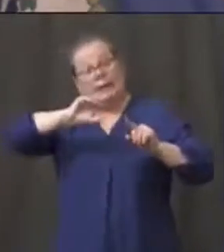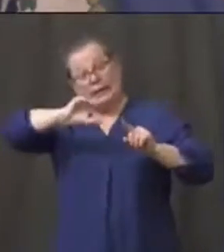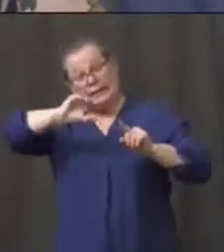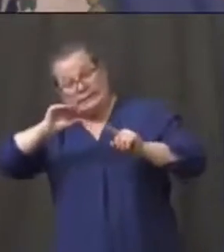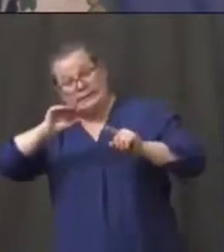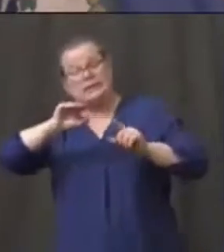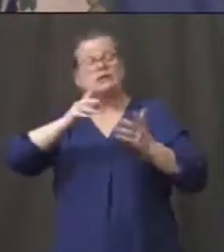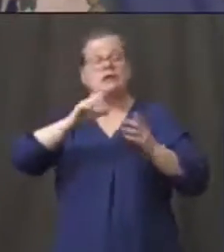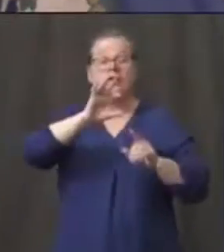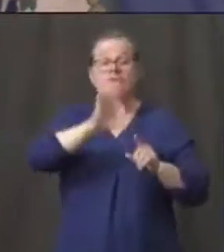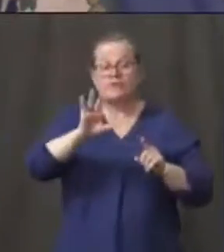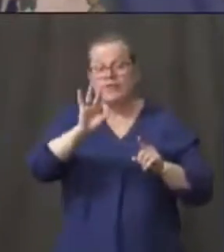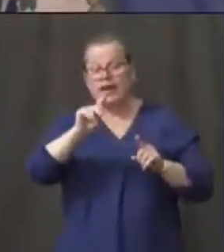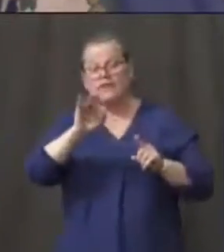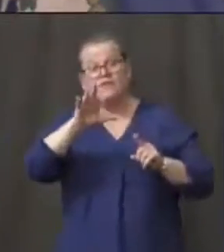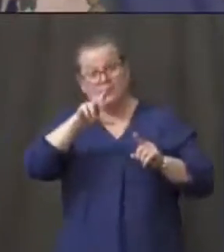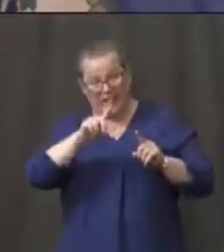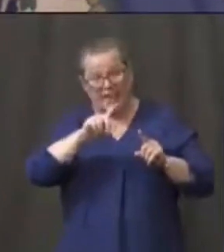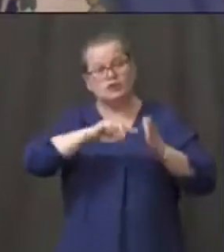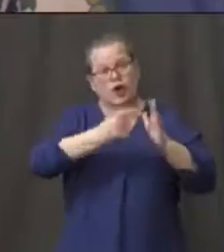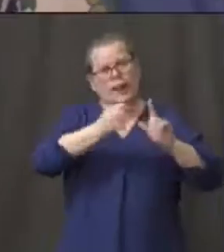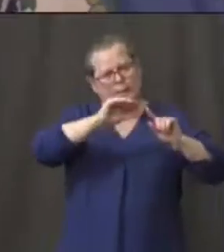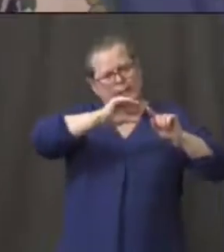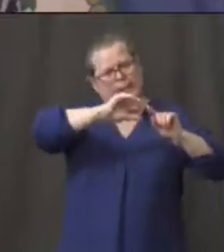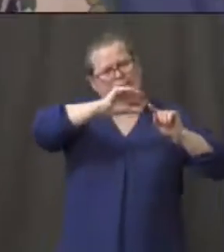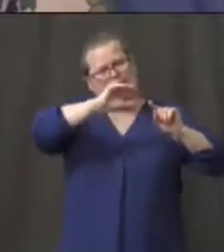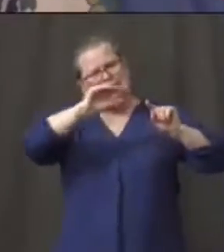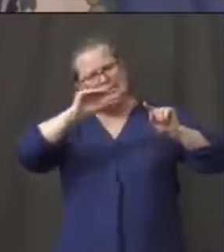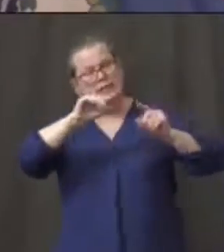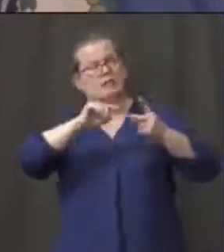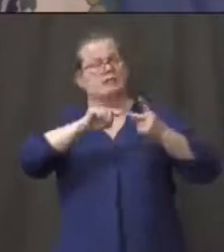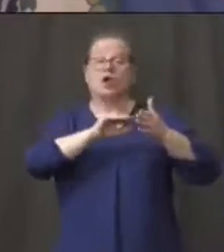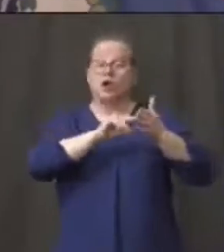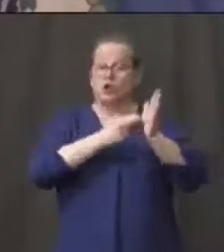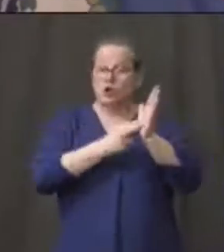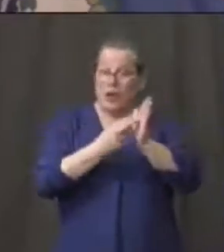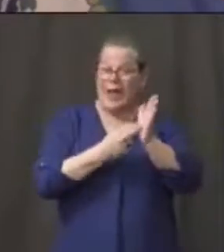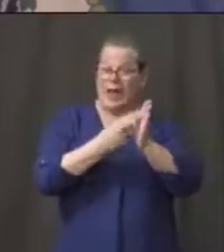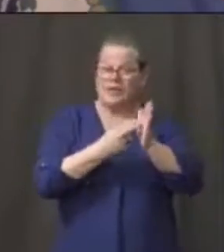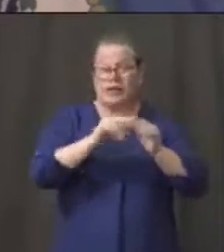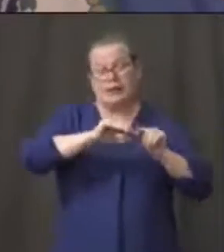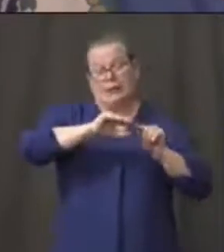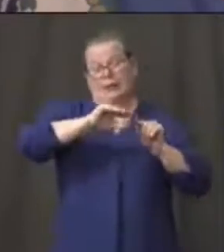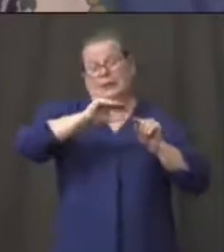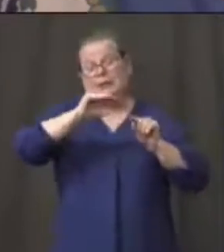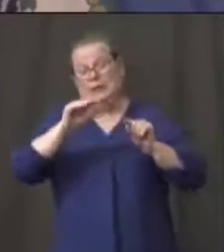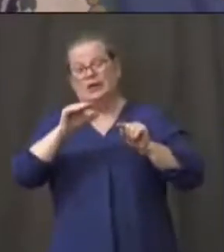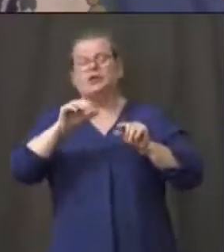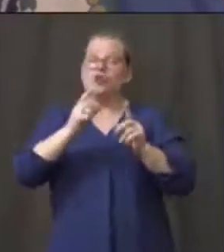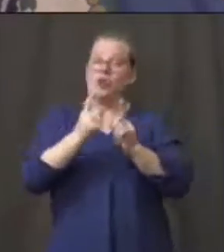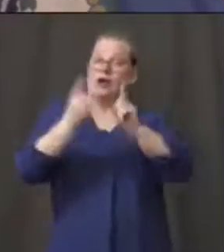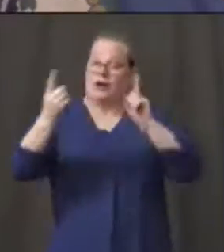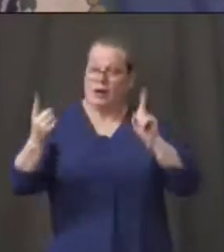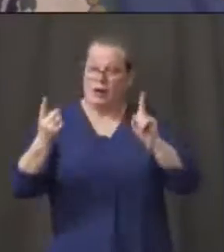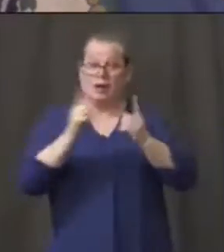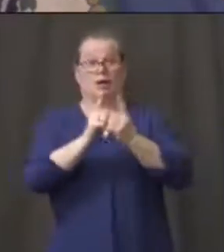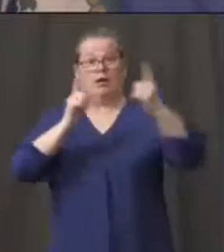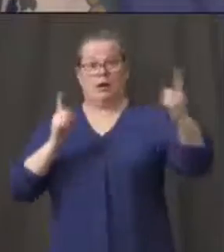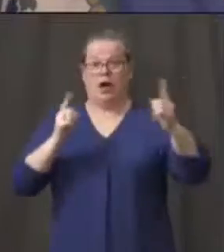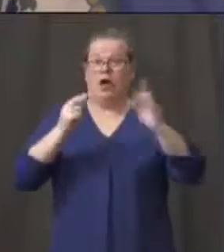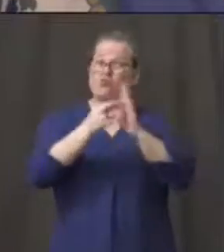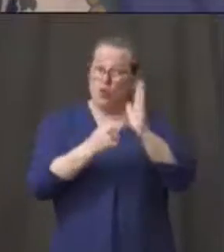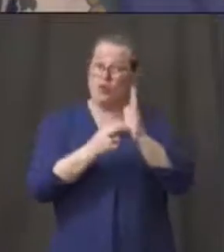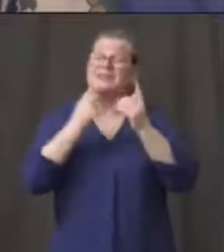Haven. The social distancing is working. But I don't want to go a false sense of a complacency. It'd be just terrible